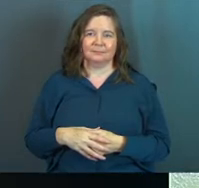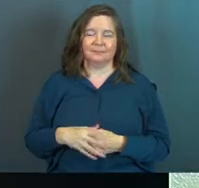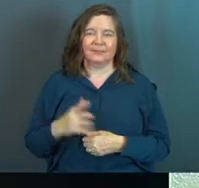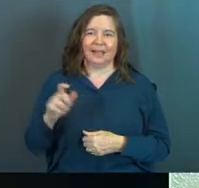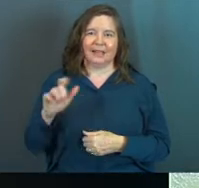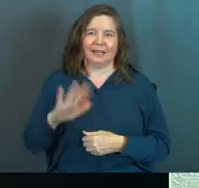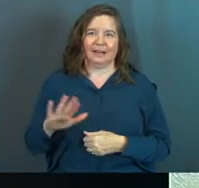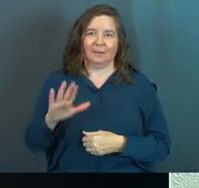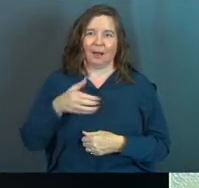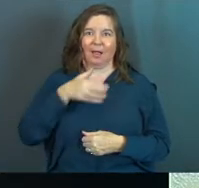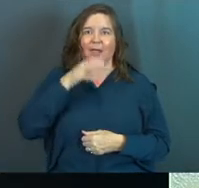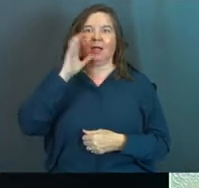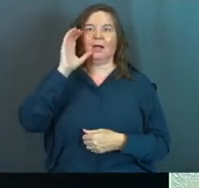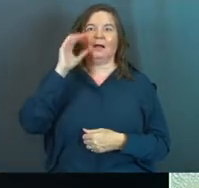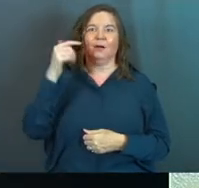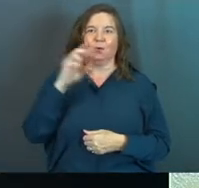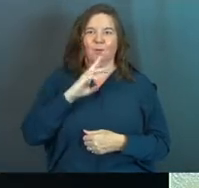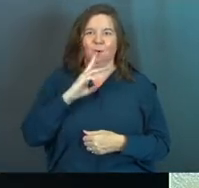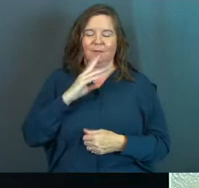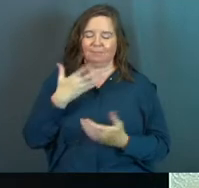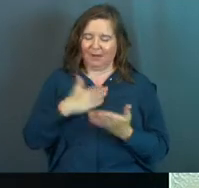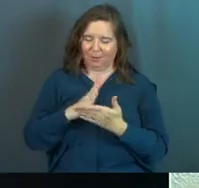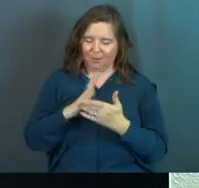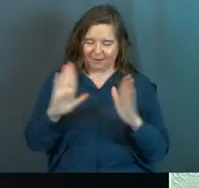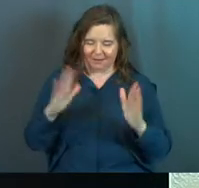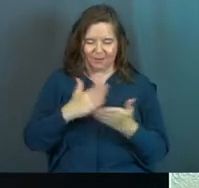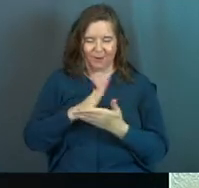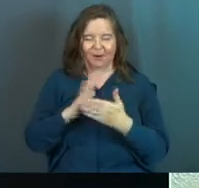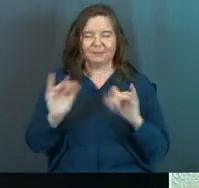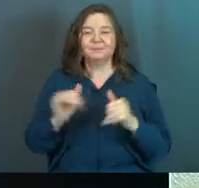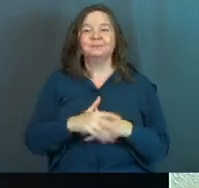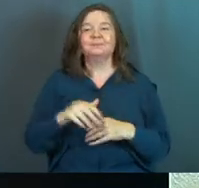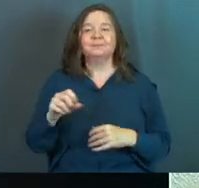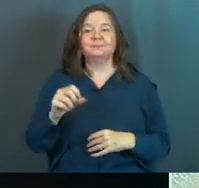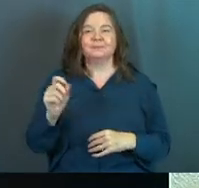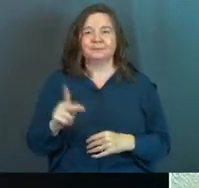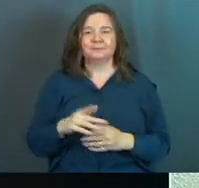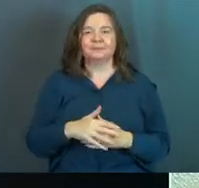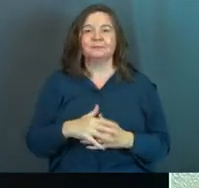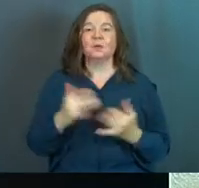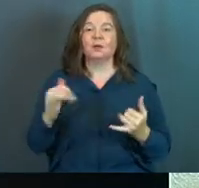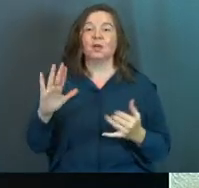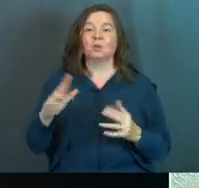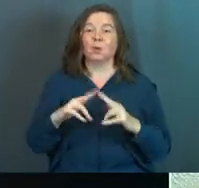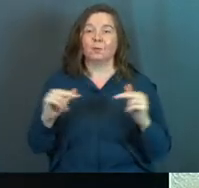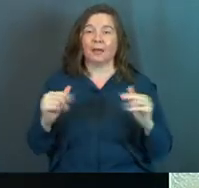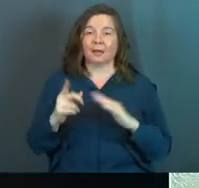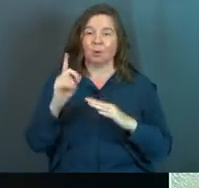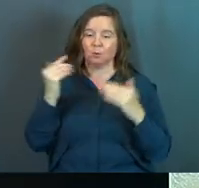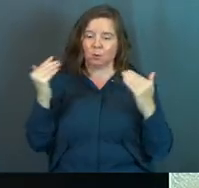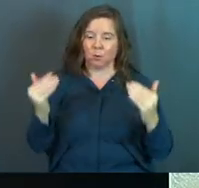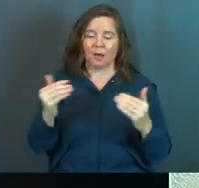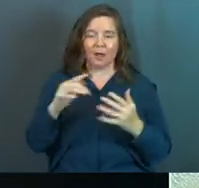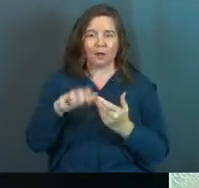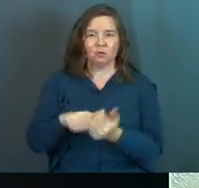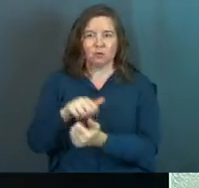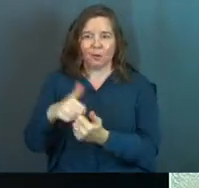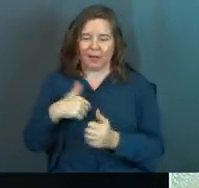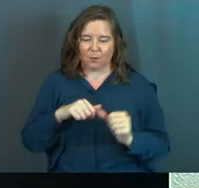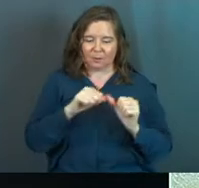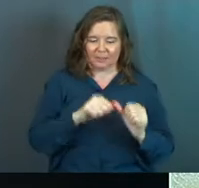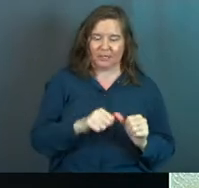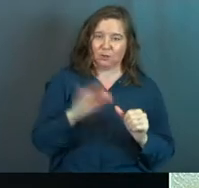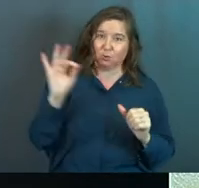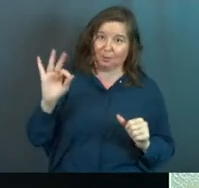I need about a gallon of water up here. I'm all right though. I'm all right. Okay. So that's your bacon moment. Go ahead and chew, and I will